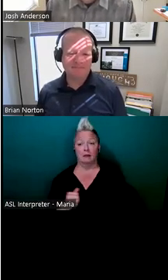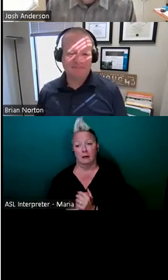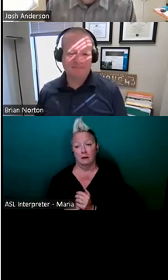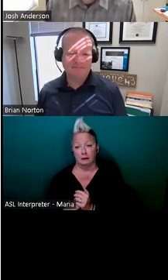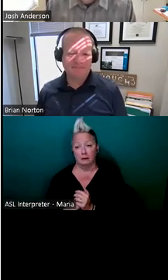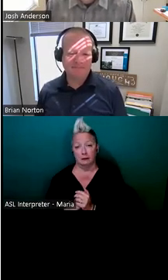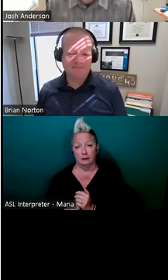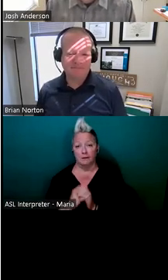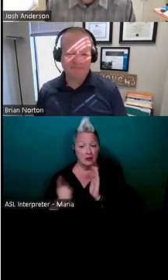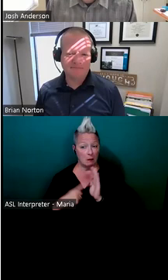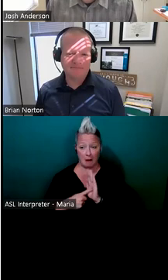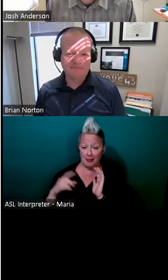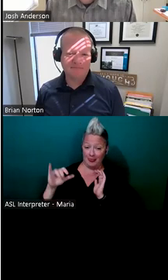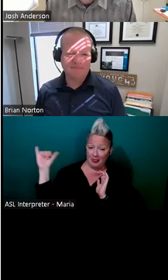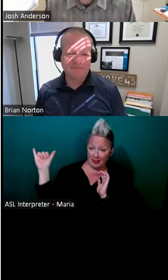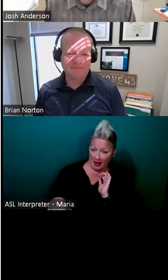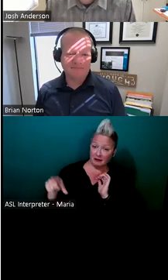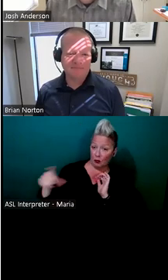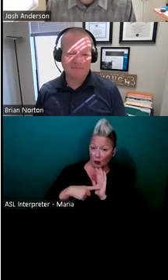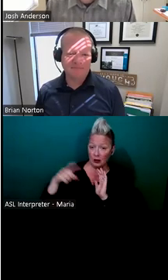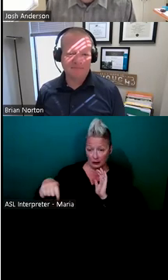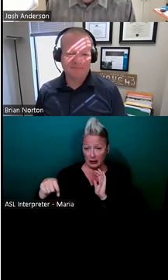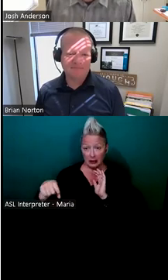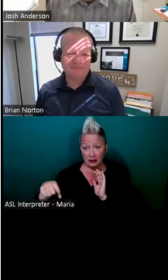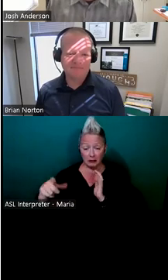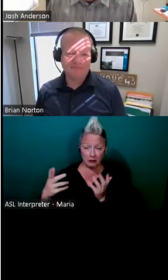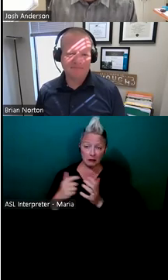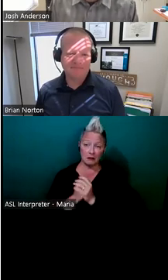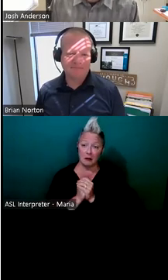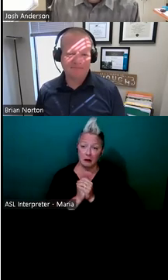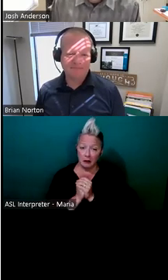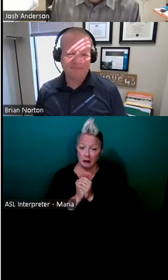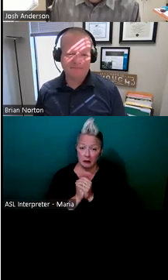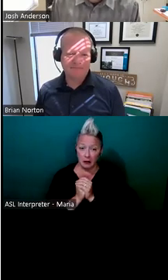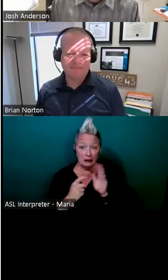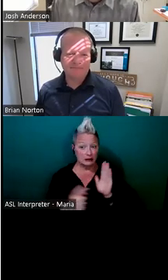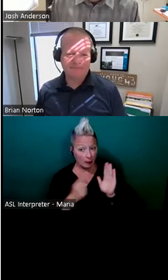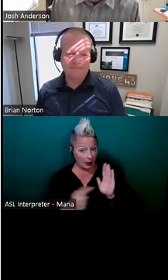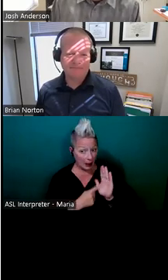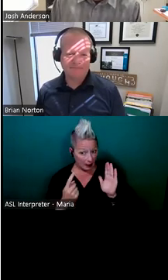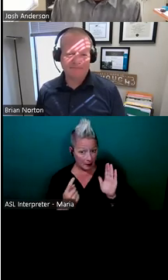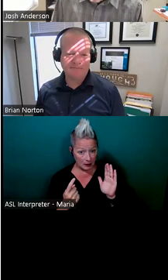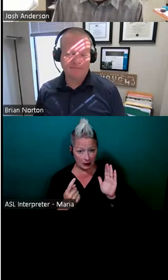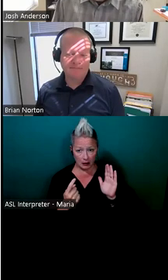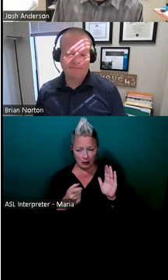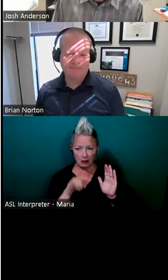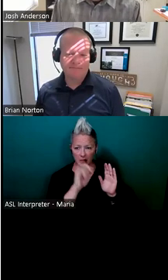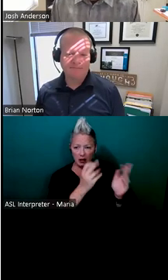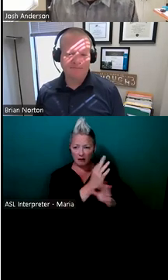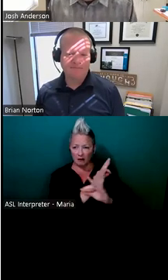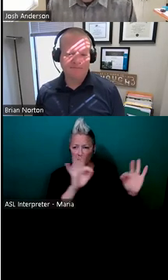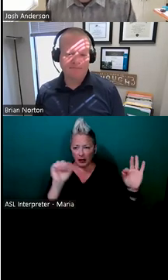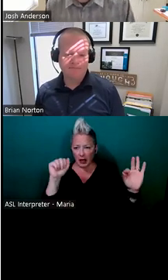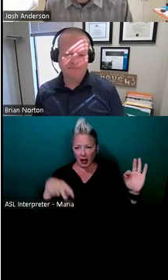time, that is the accommodation that is needed to meet that need. Other times, there may be a free app that